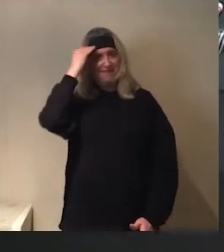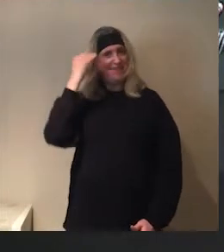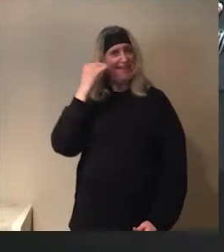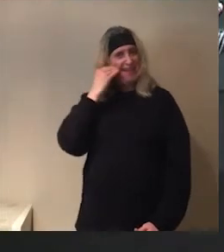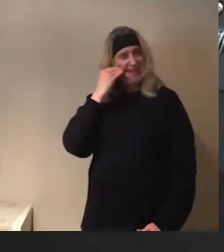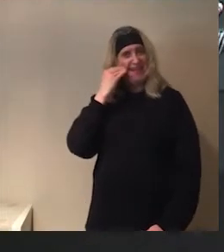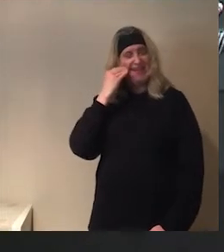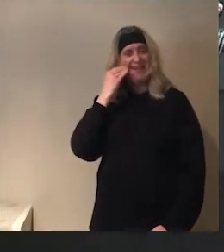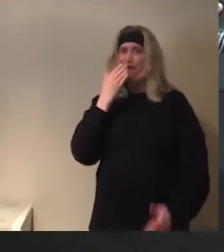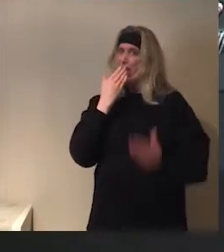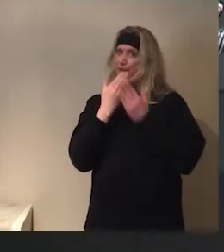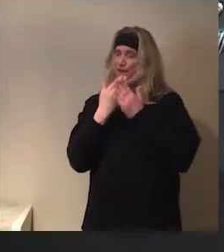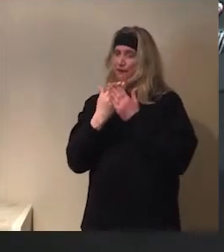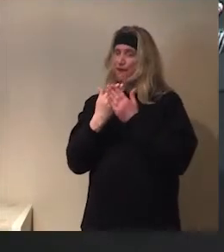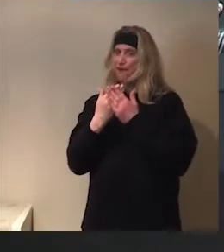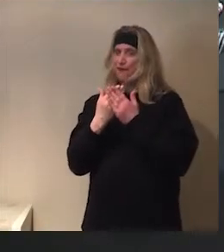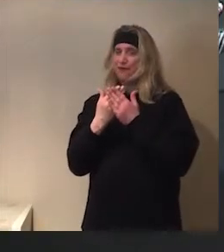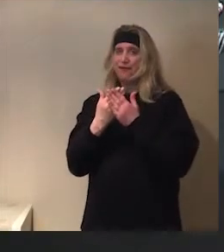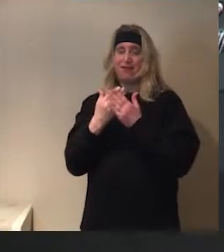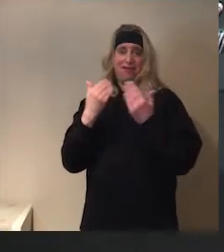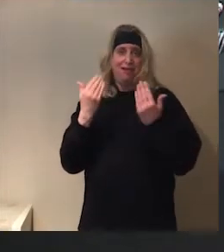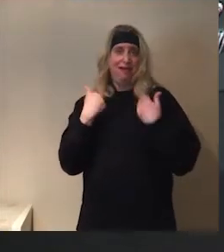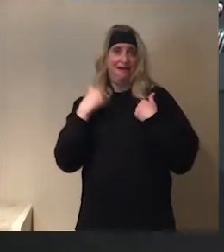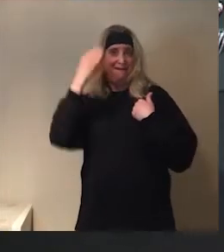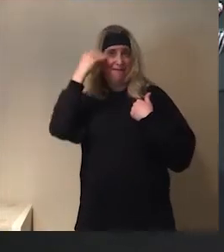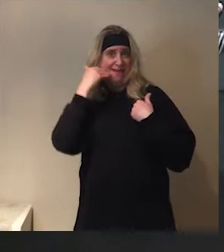There we go. Oh, good. Now, we have the head.